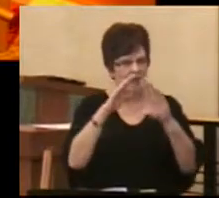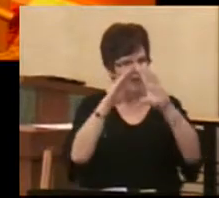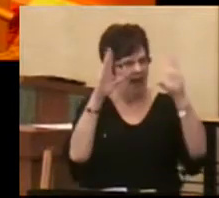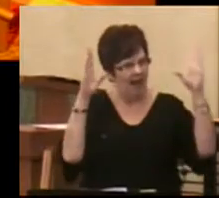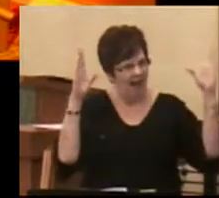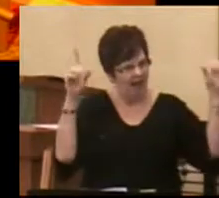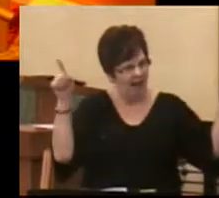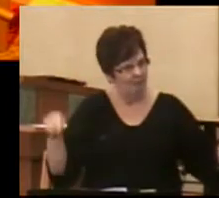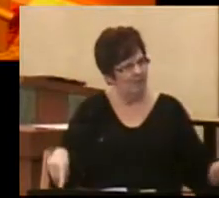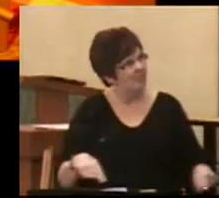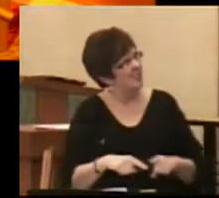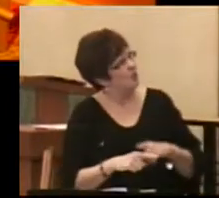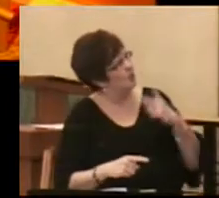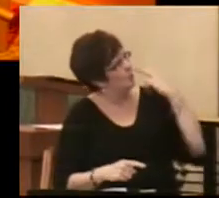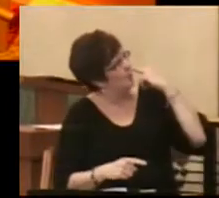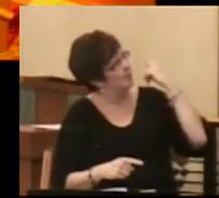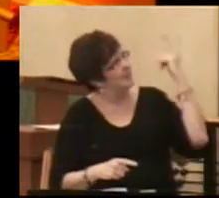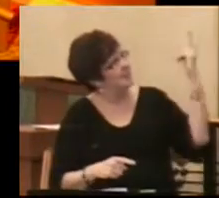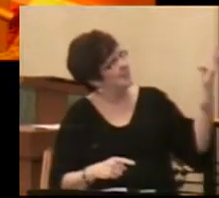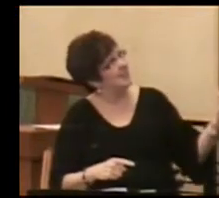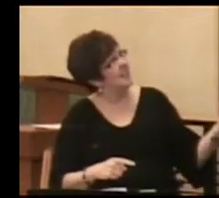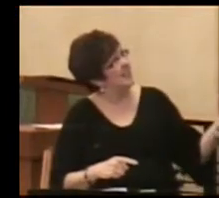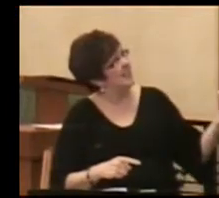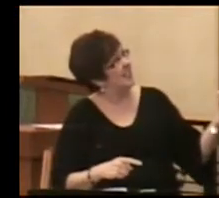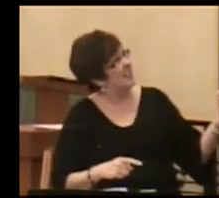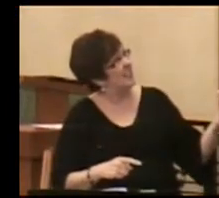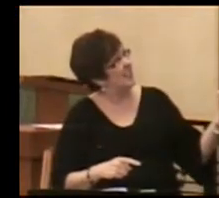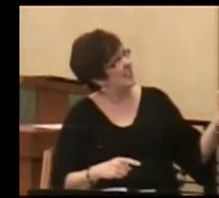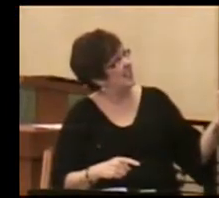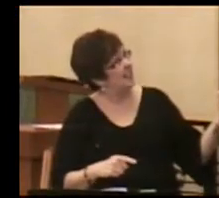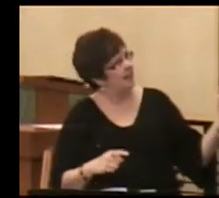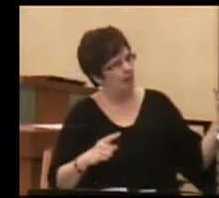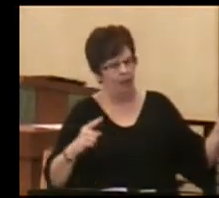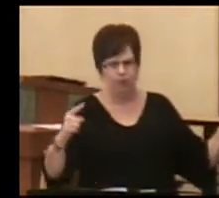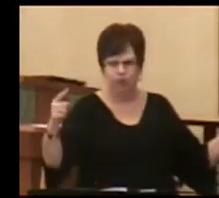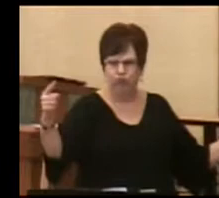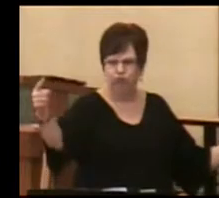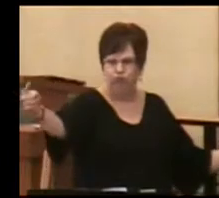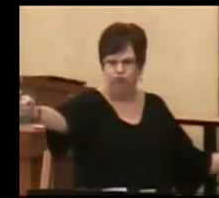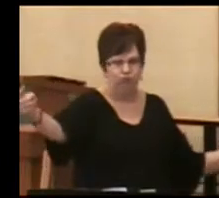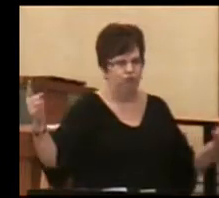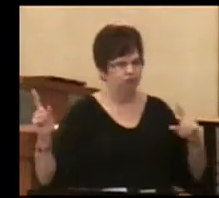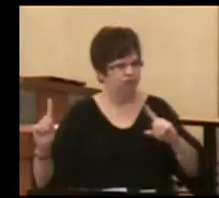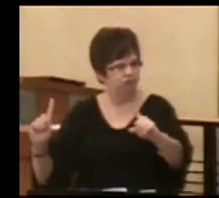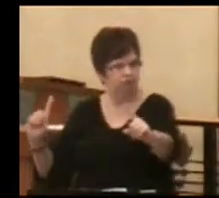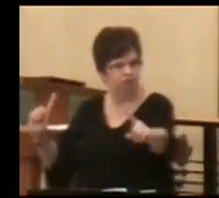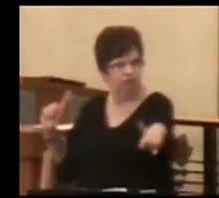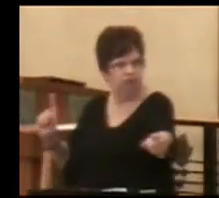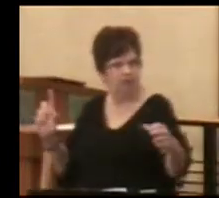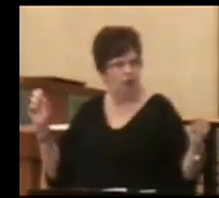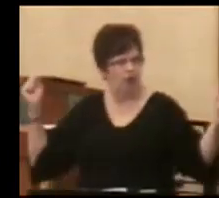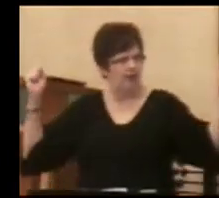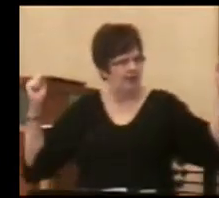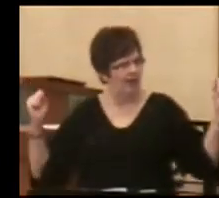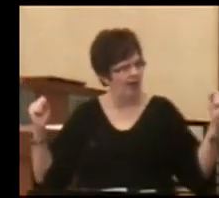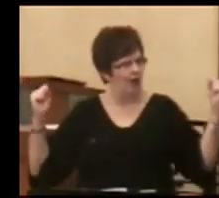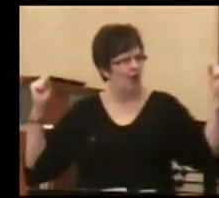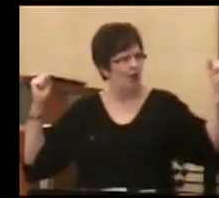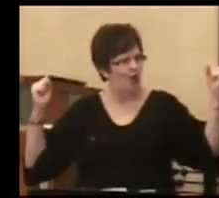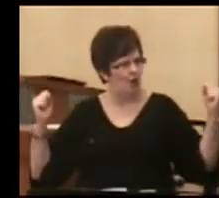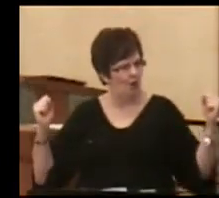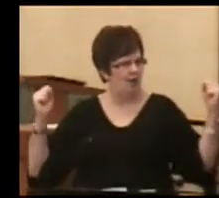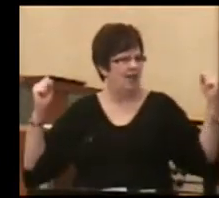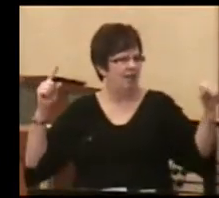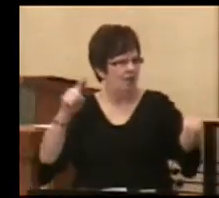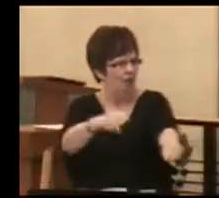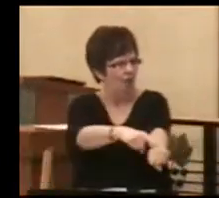You can see the poles that the priests carried. So long the poles.